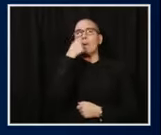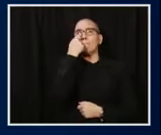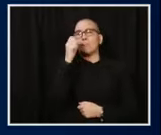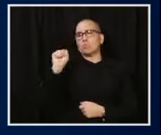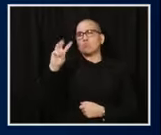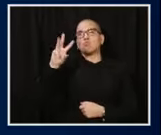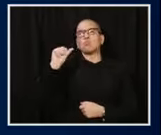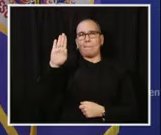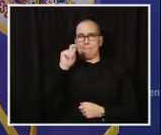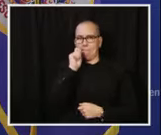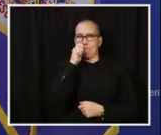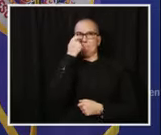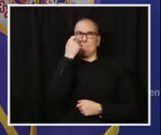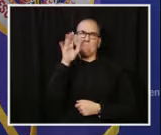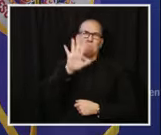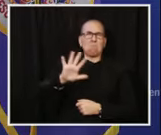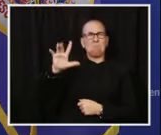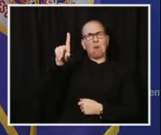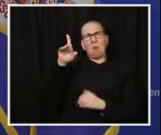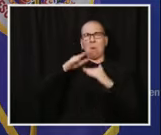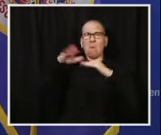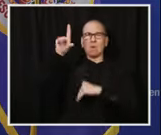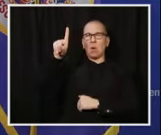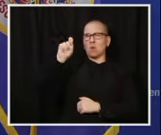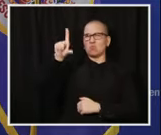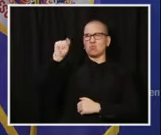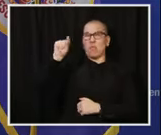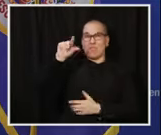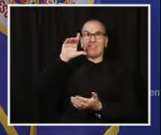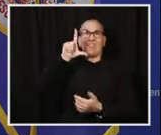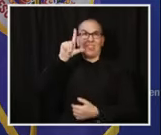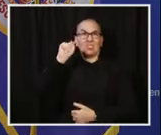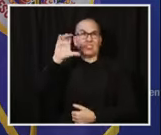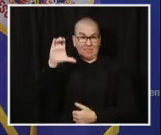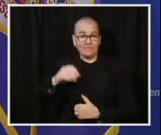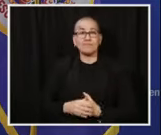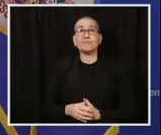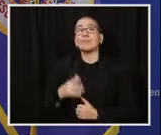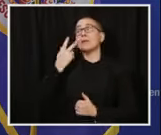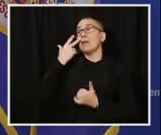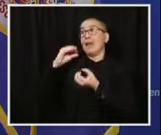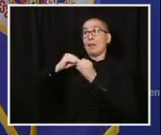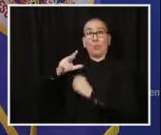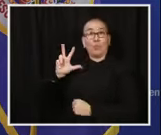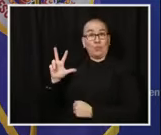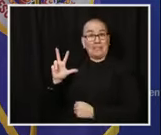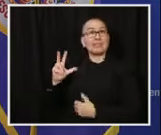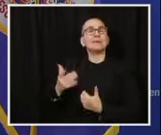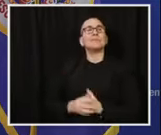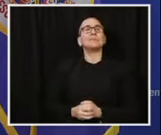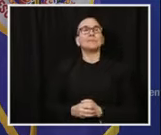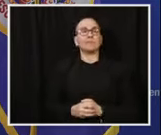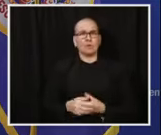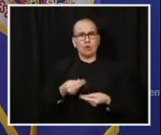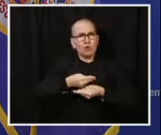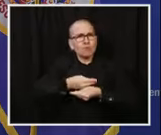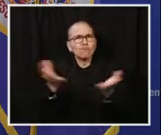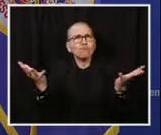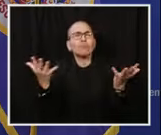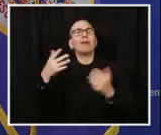each week. The third point of the five-point plan was to get personal protective equipment to facilities when needed.